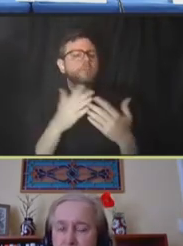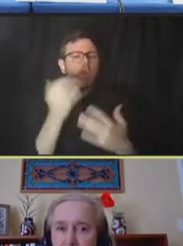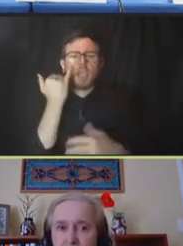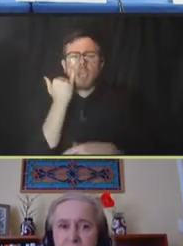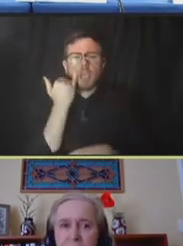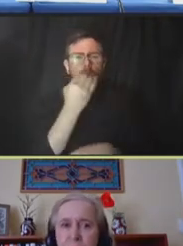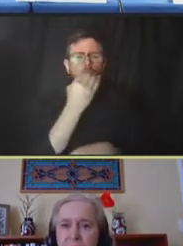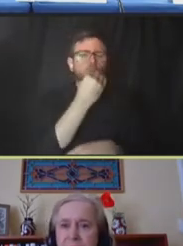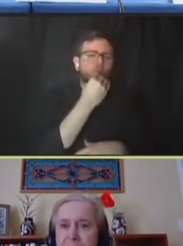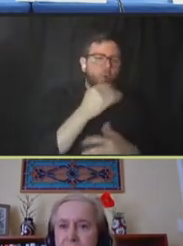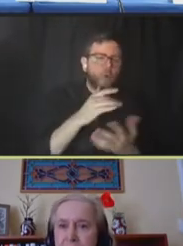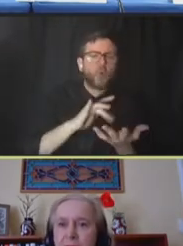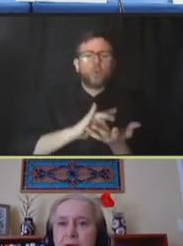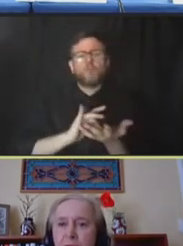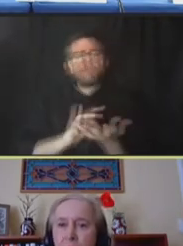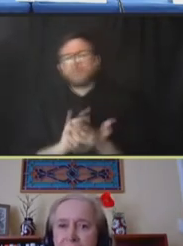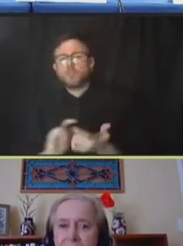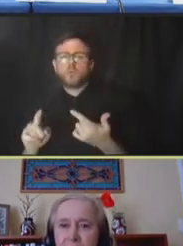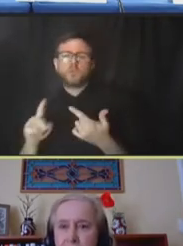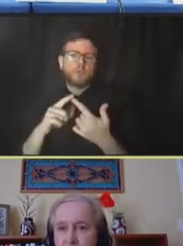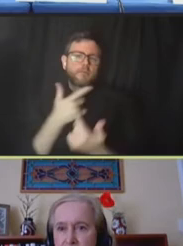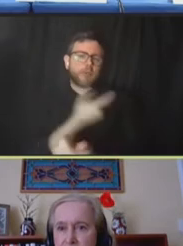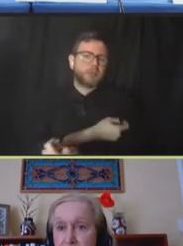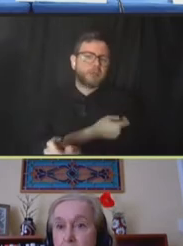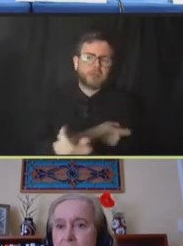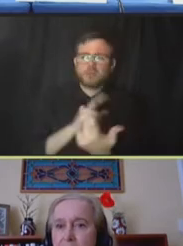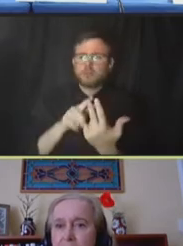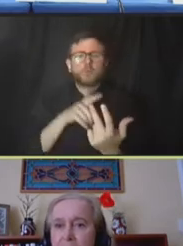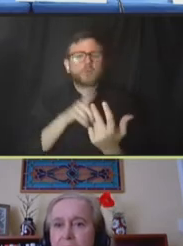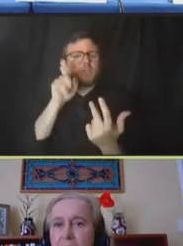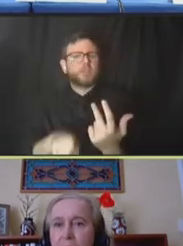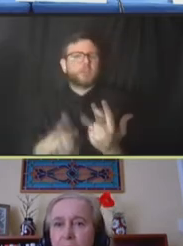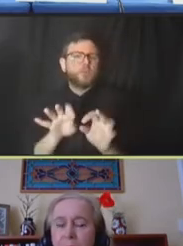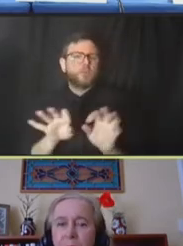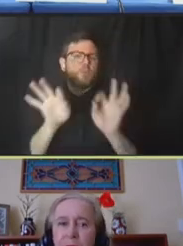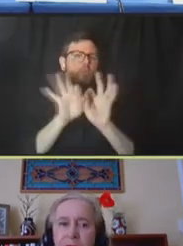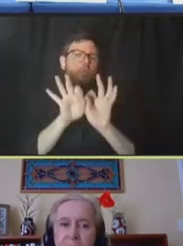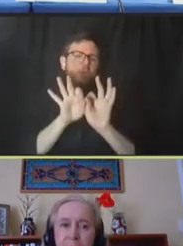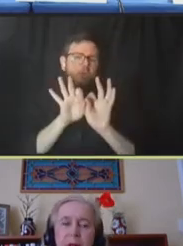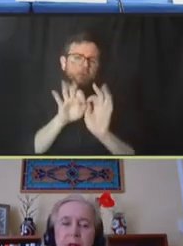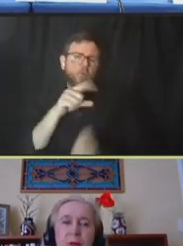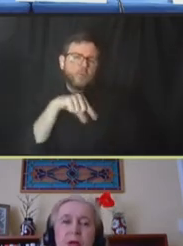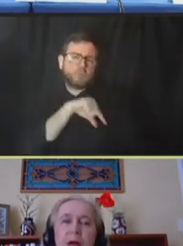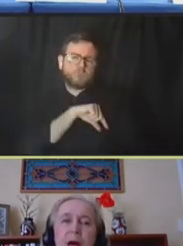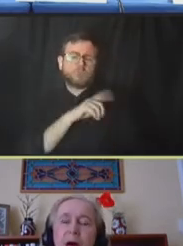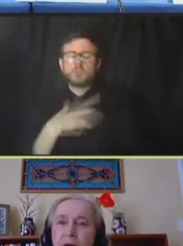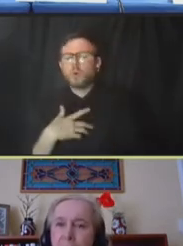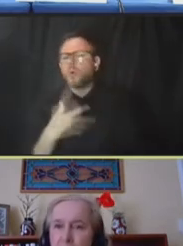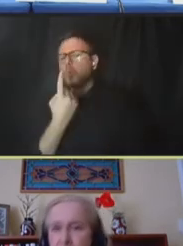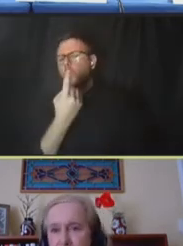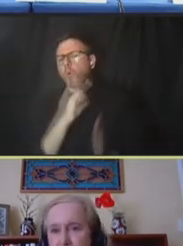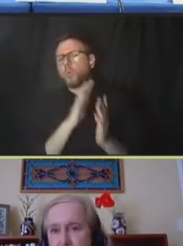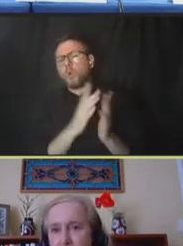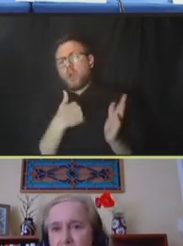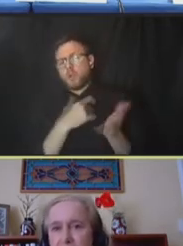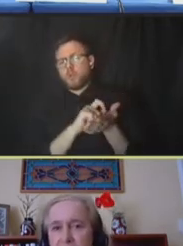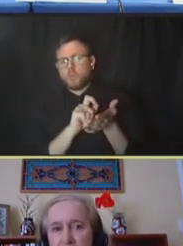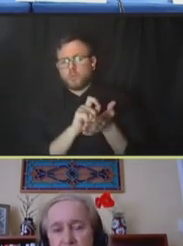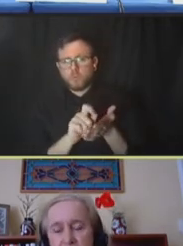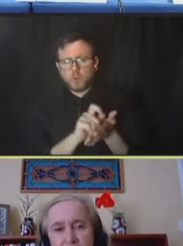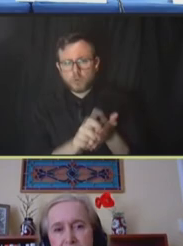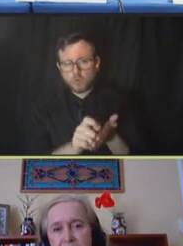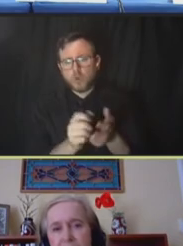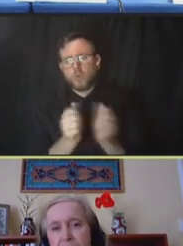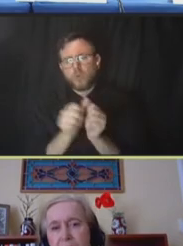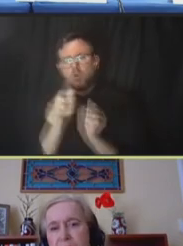pharmaceuticals, with vaccines, you have to preserve quality. So, a book that I wrote with a former PhD